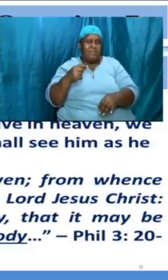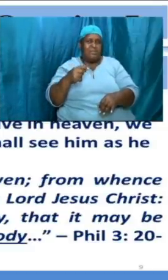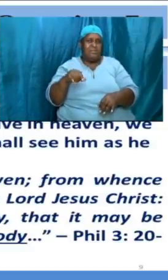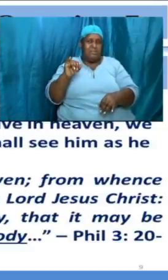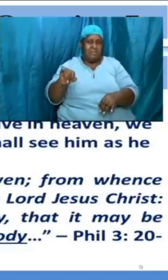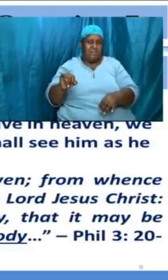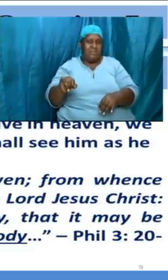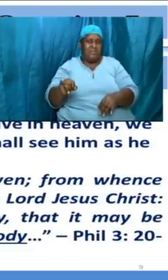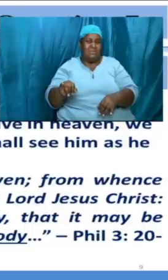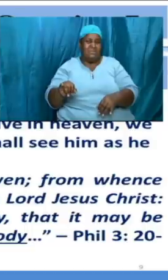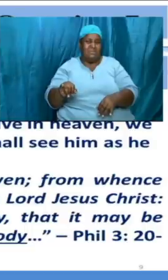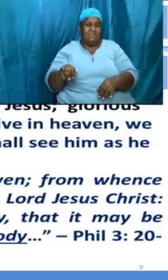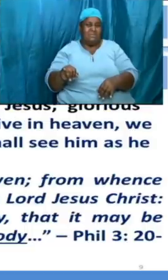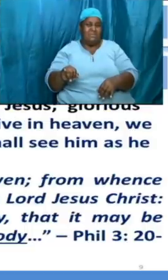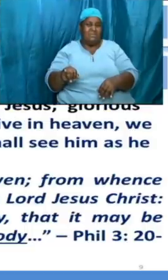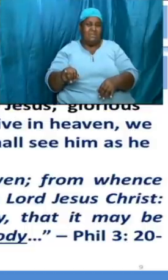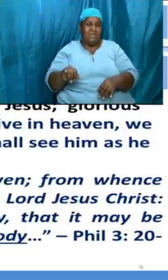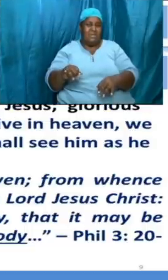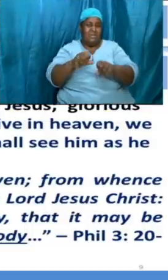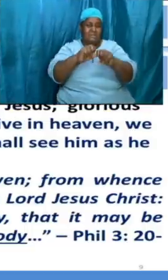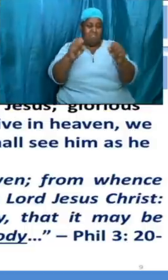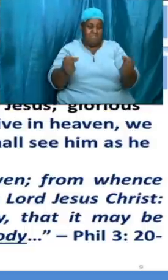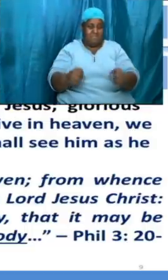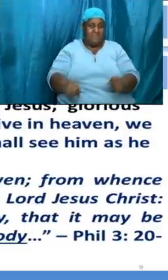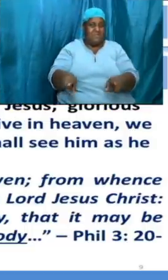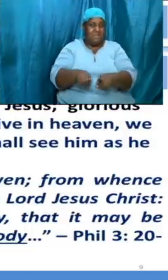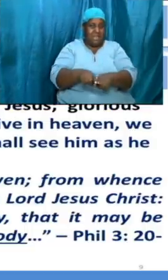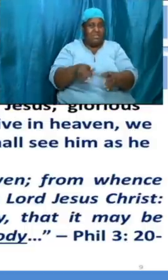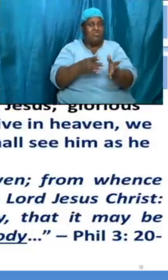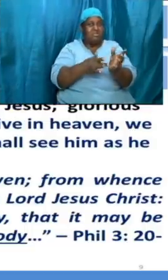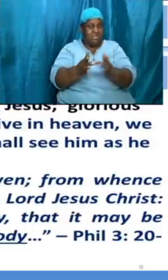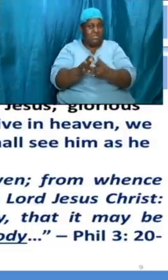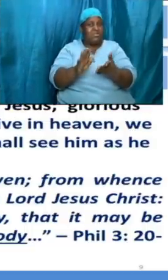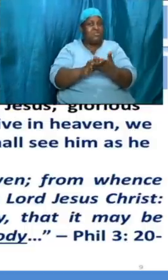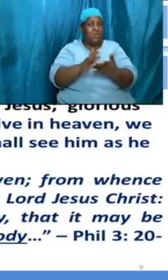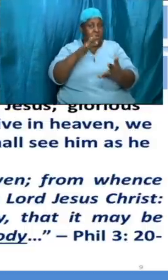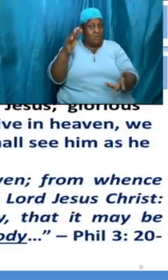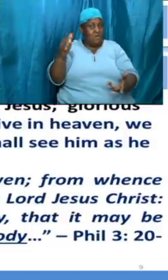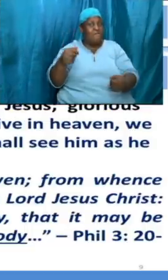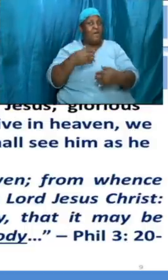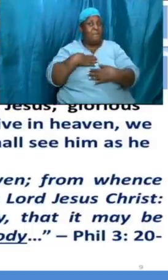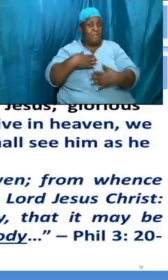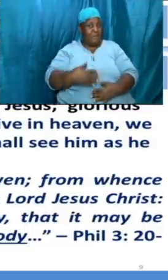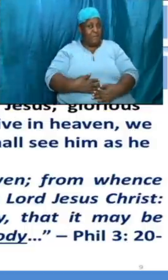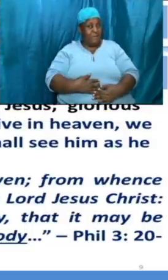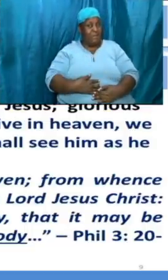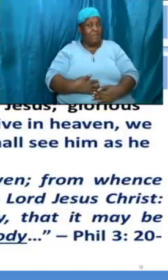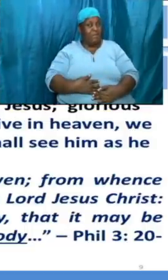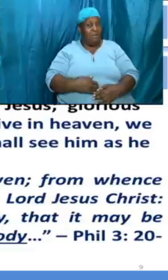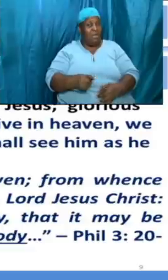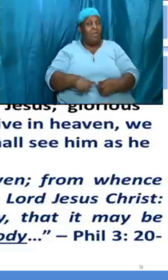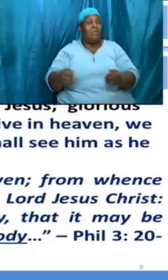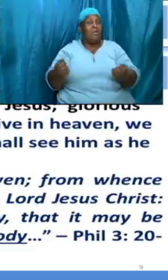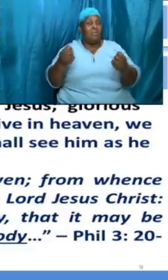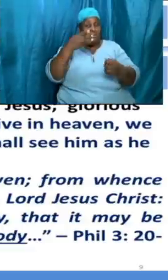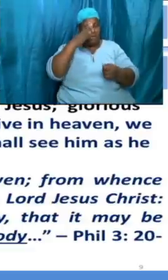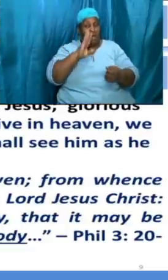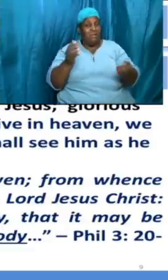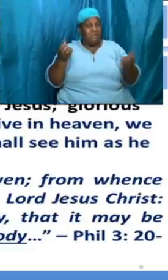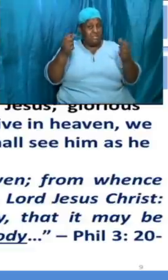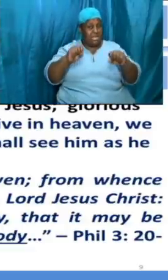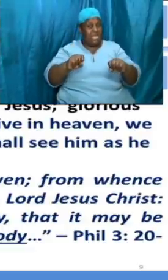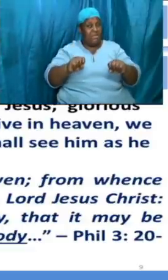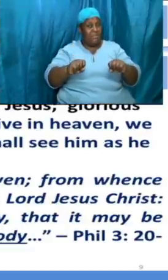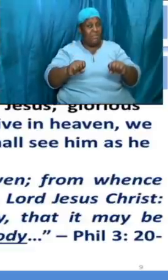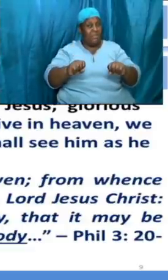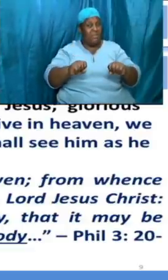be fashioned like unto his glorious body according to the working whereby he is able even to